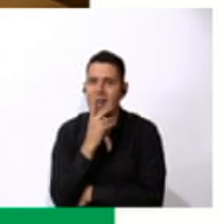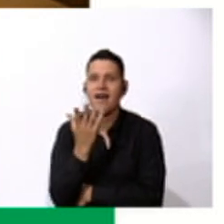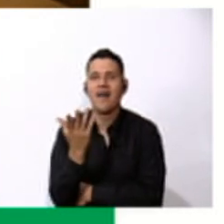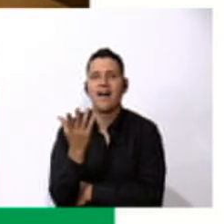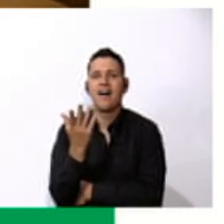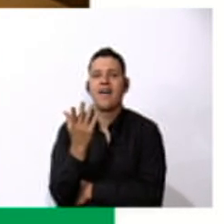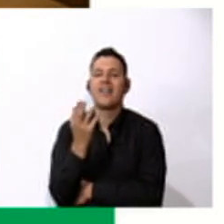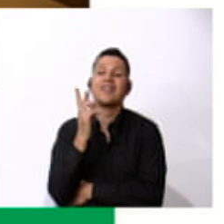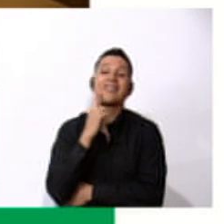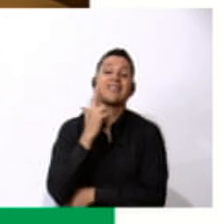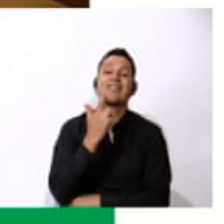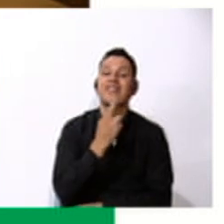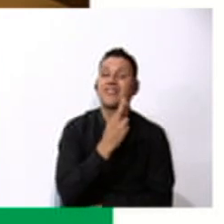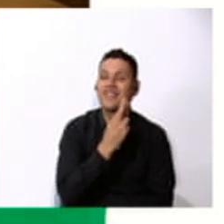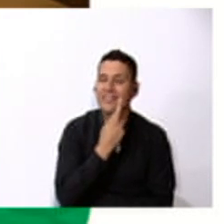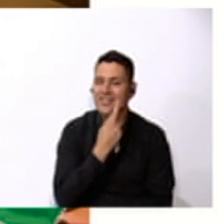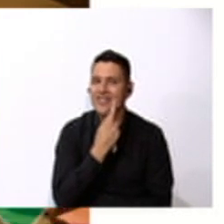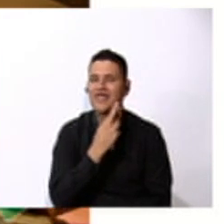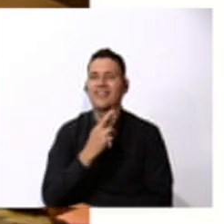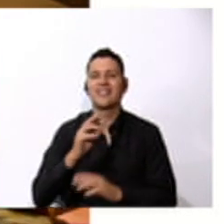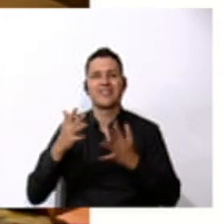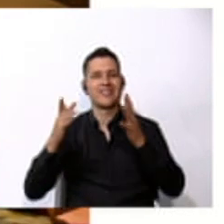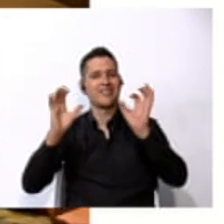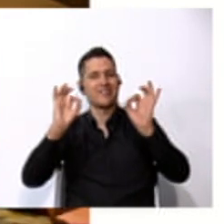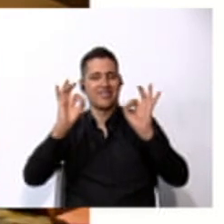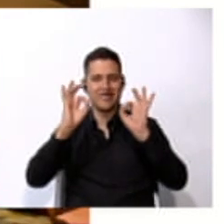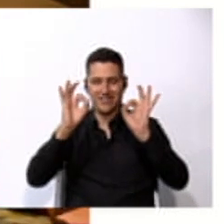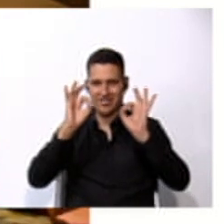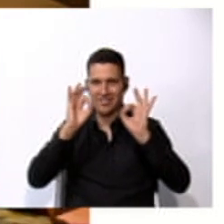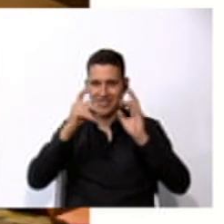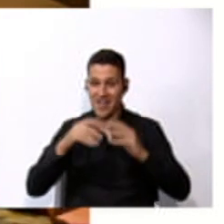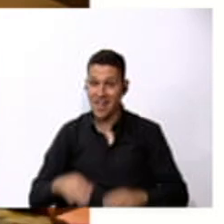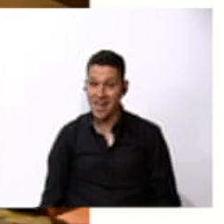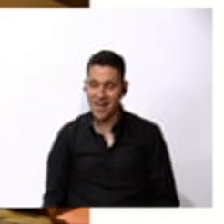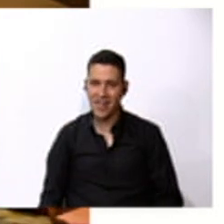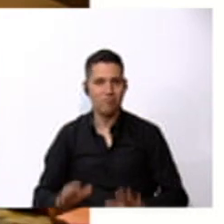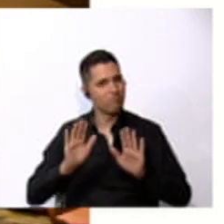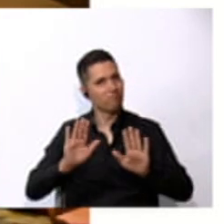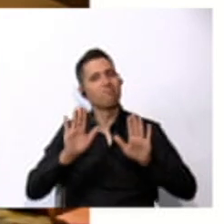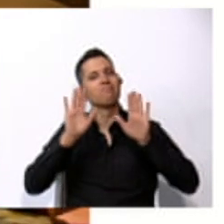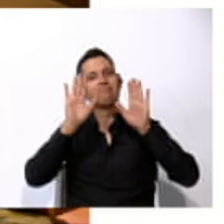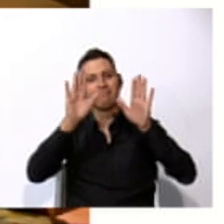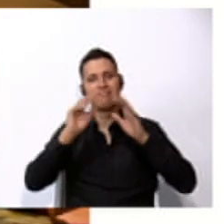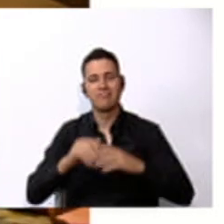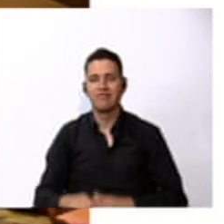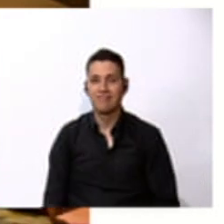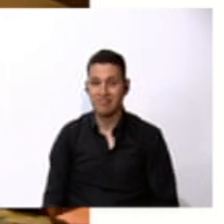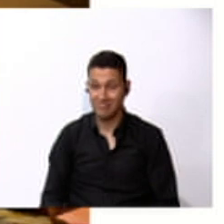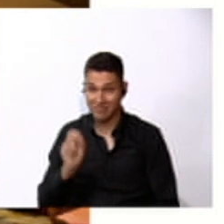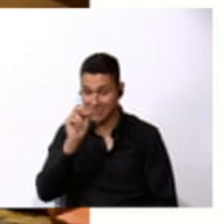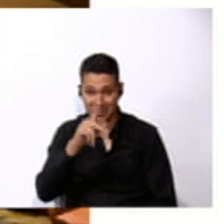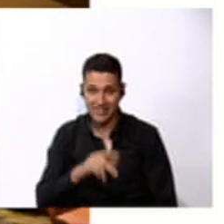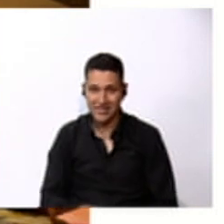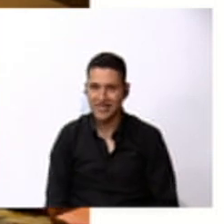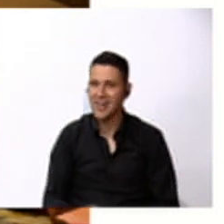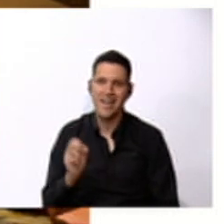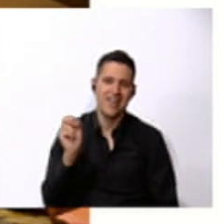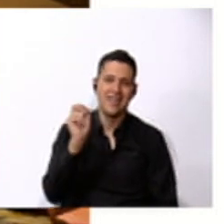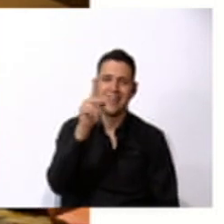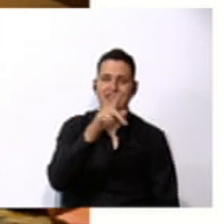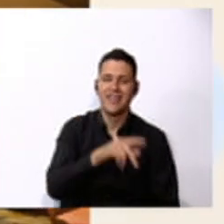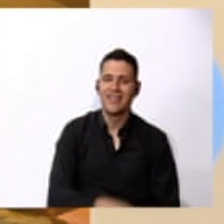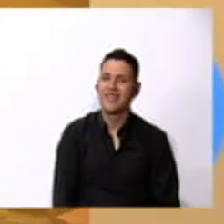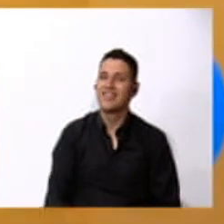Restaurant. Very good. It's the... Excellent. Right? Okay.